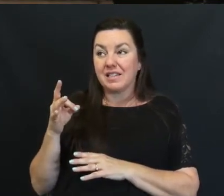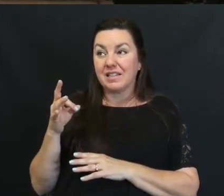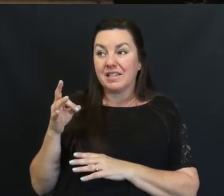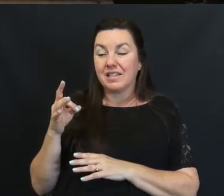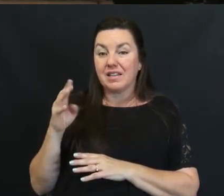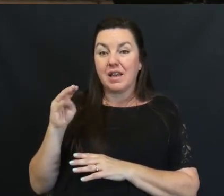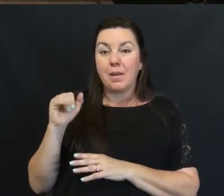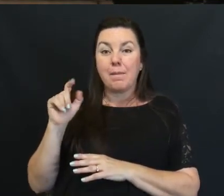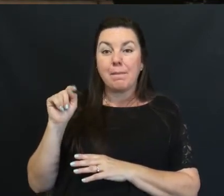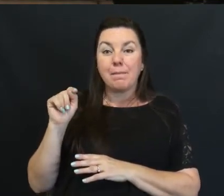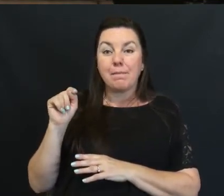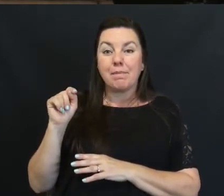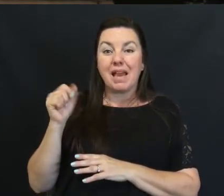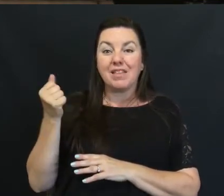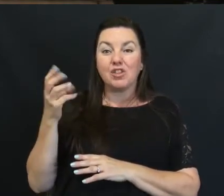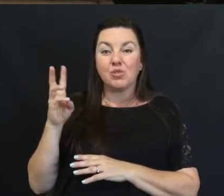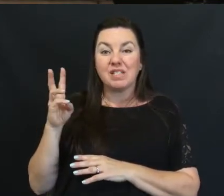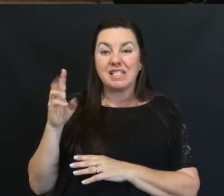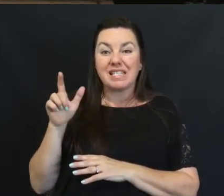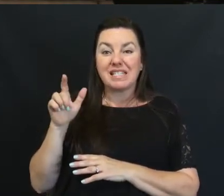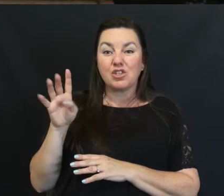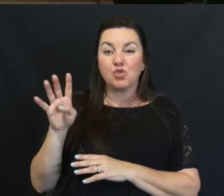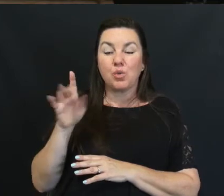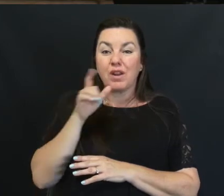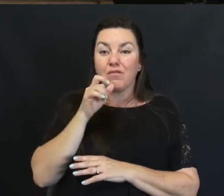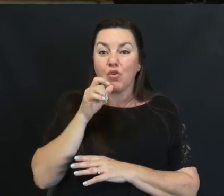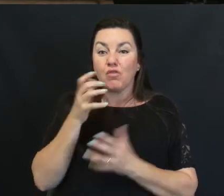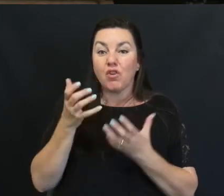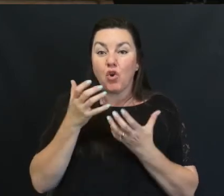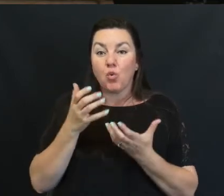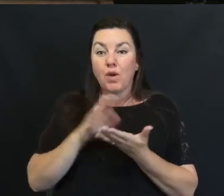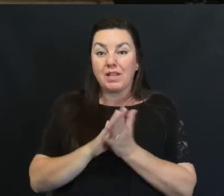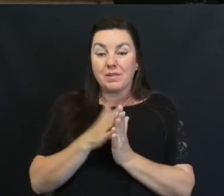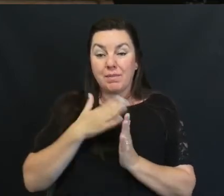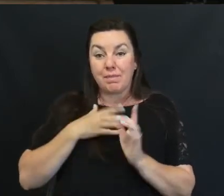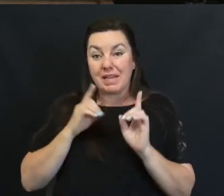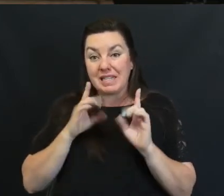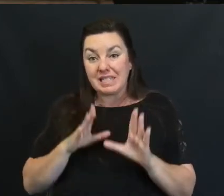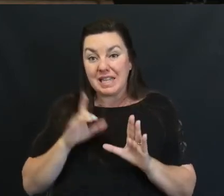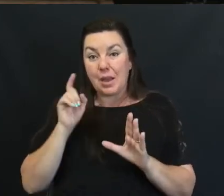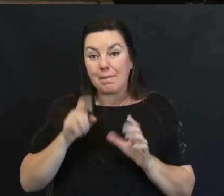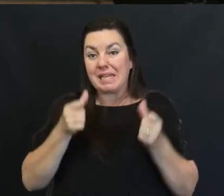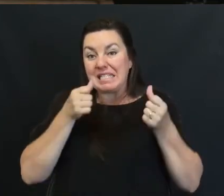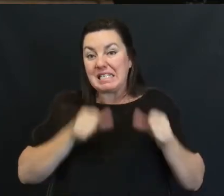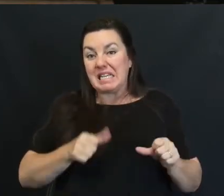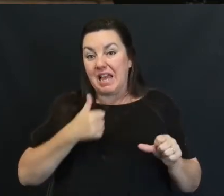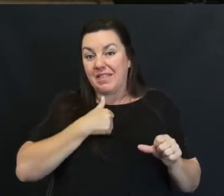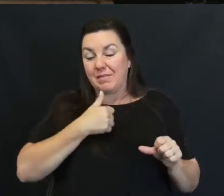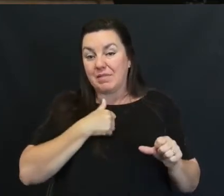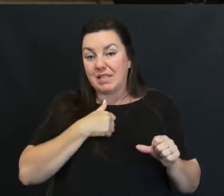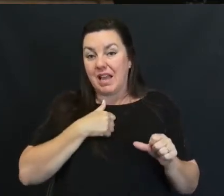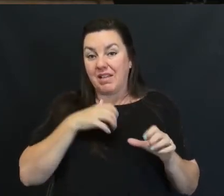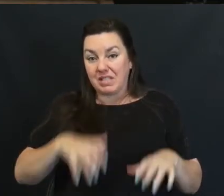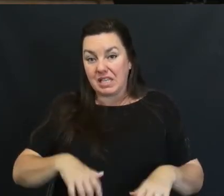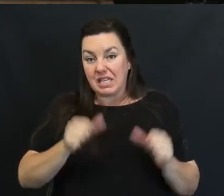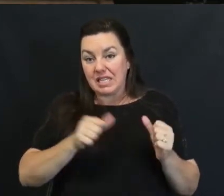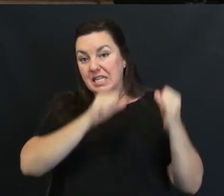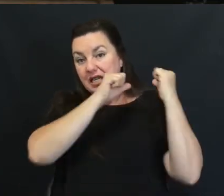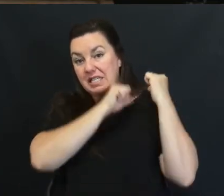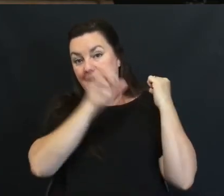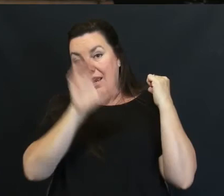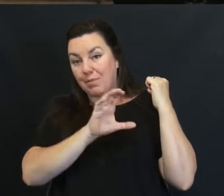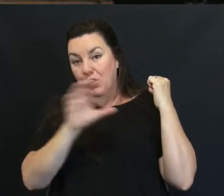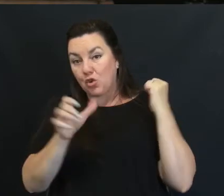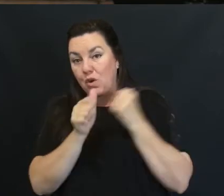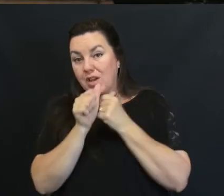Matthew 16 24 Whoever Wants To be My Disciple Must Deny Themselves And take Up their Cross And follow